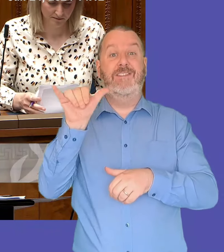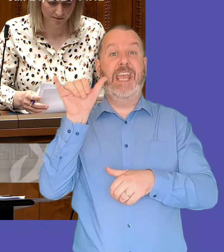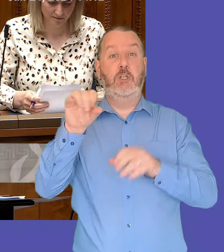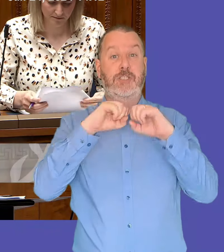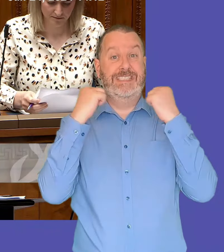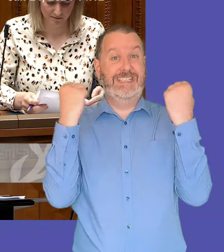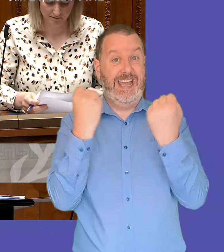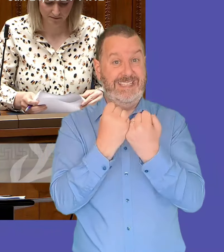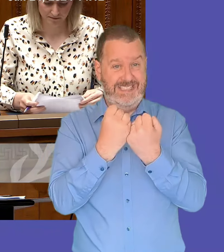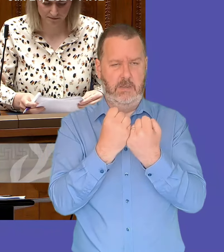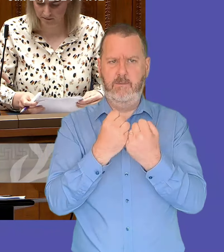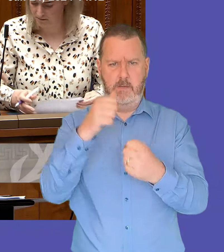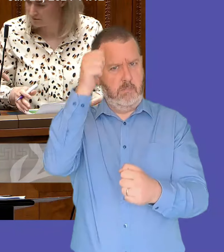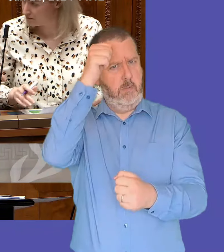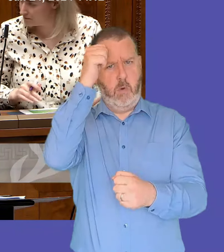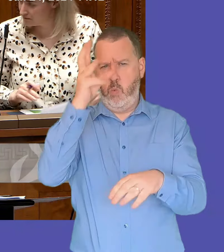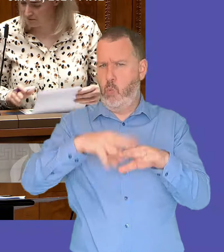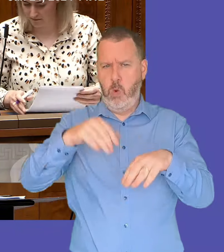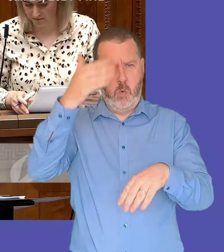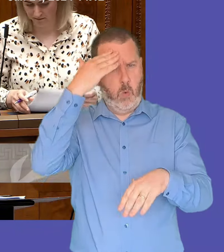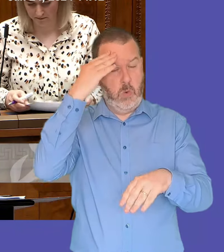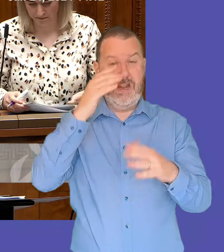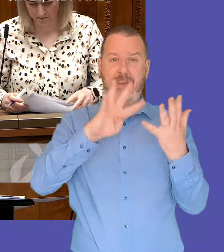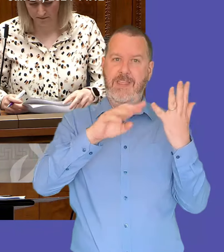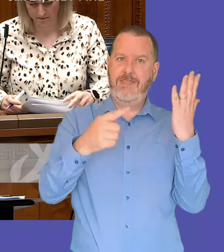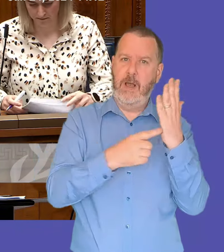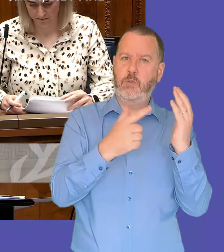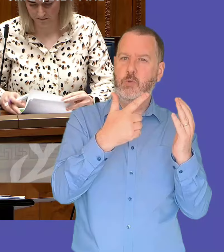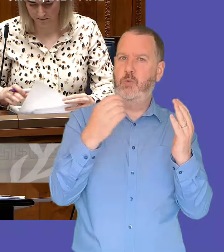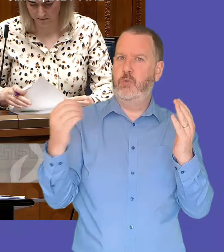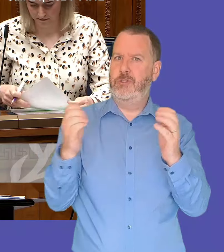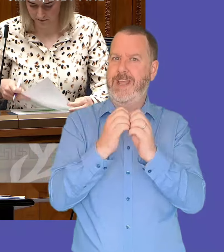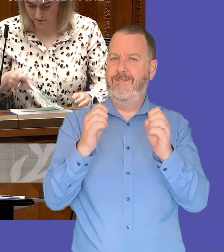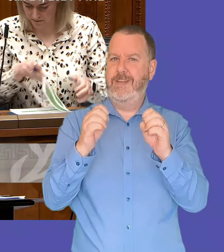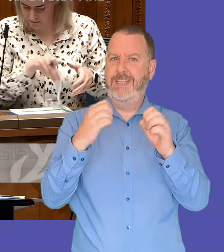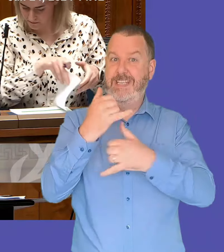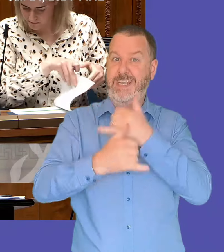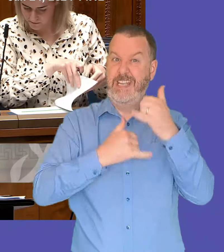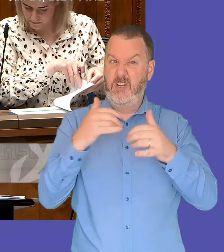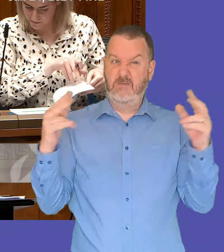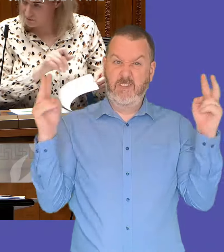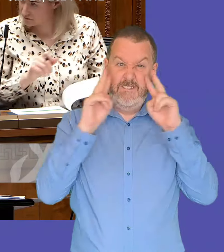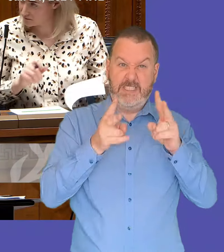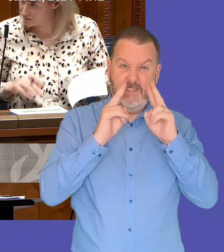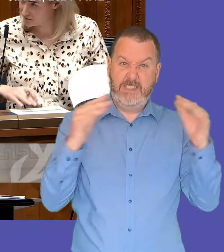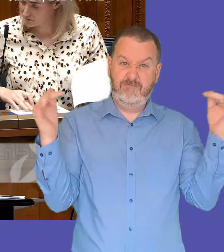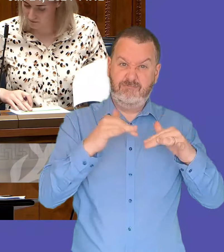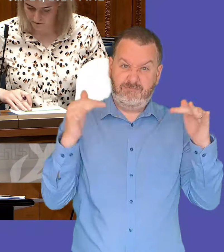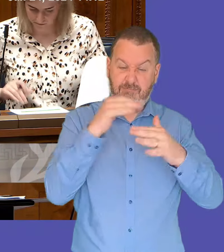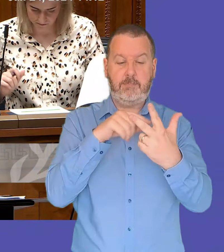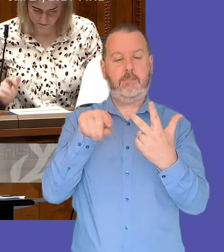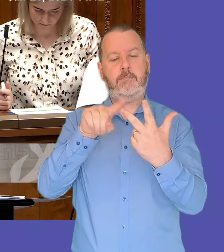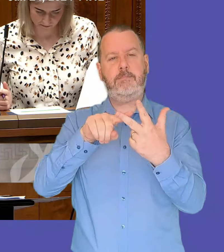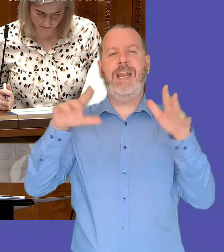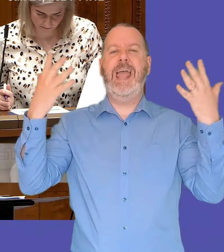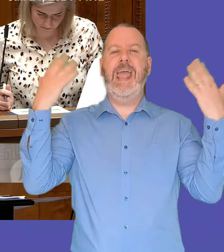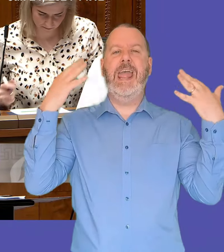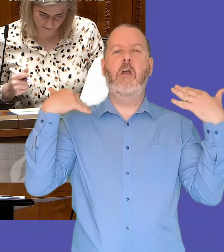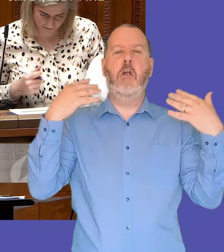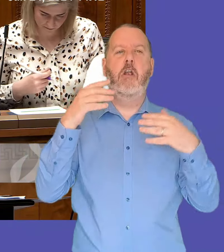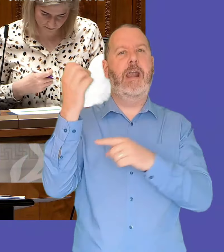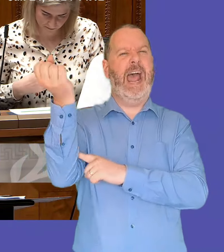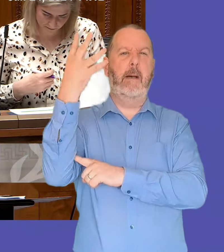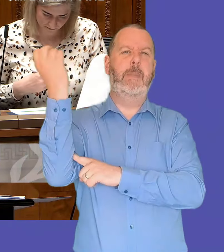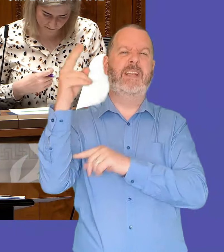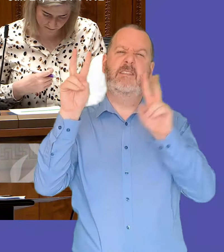is one of the top attractions in the area with an estimated 9 200 visitors annually and then we also have the air ambulance which has